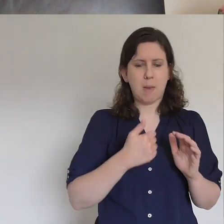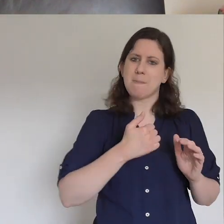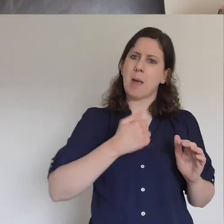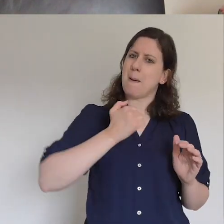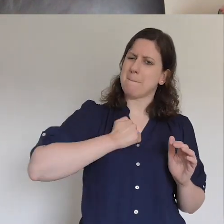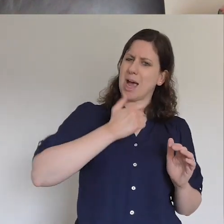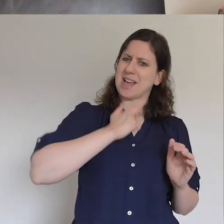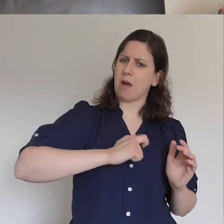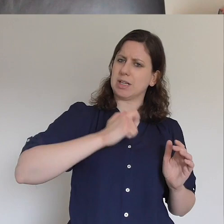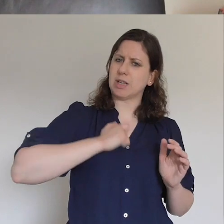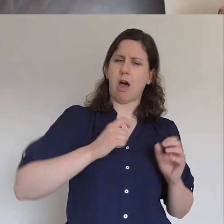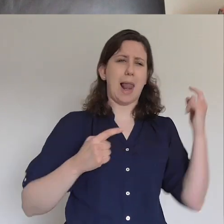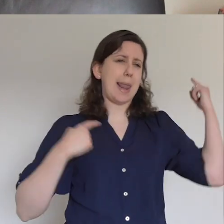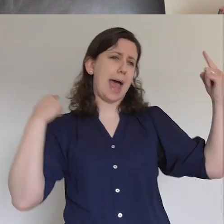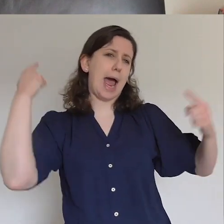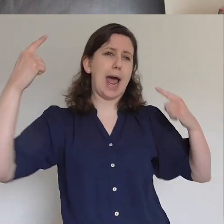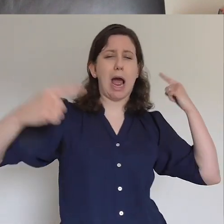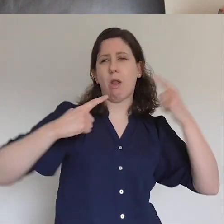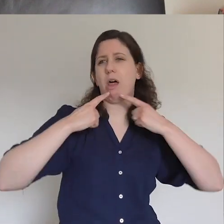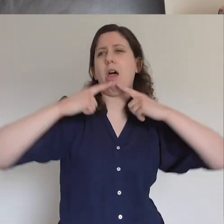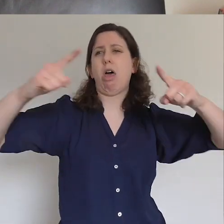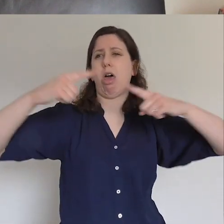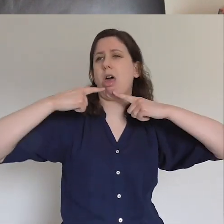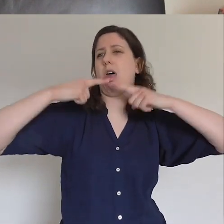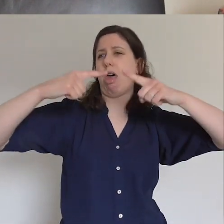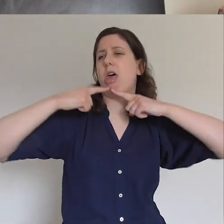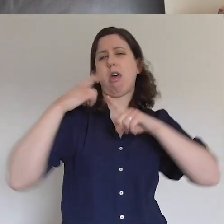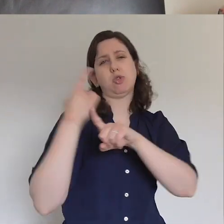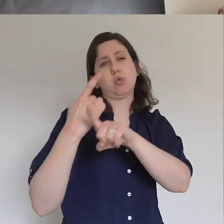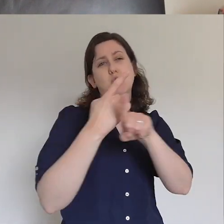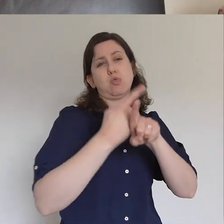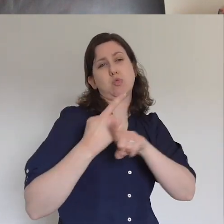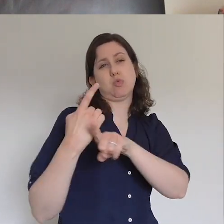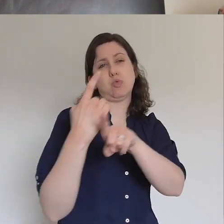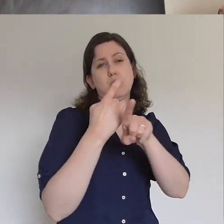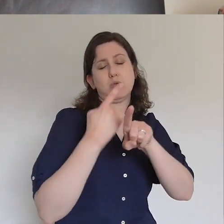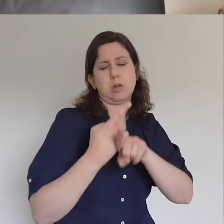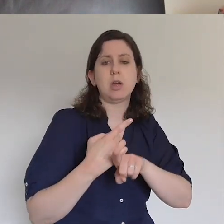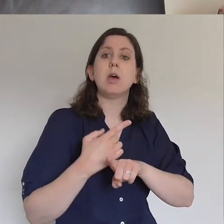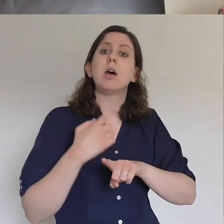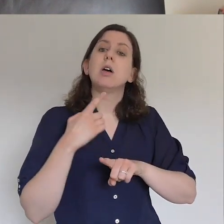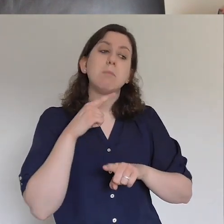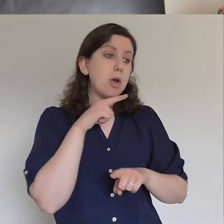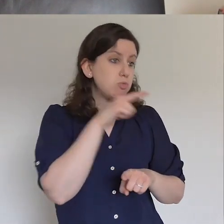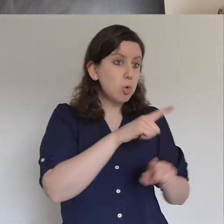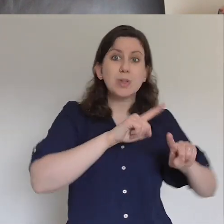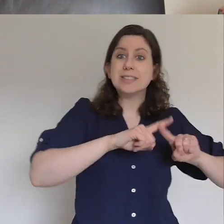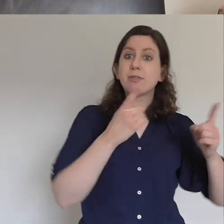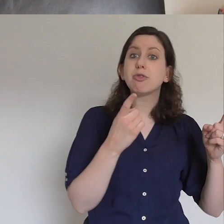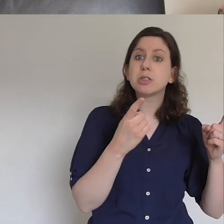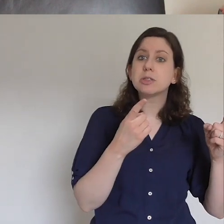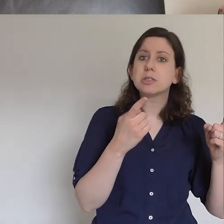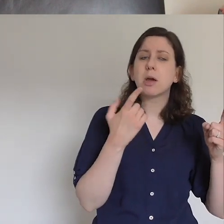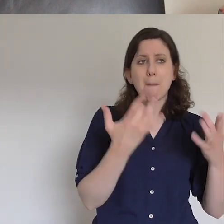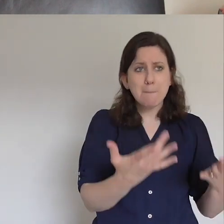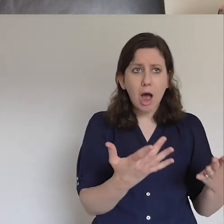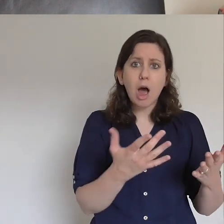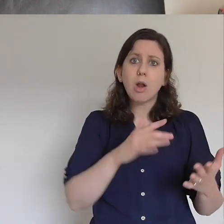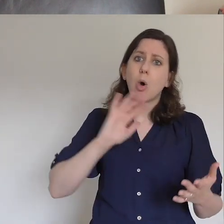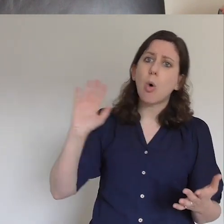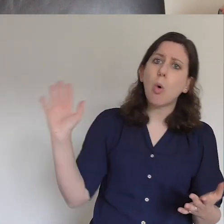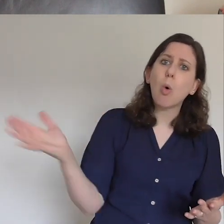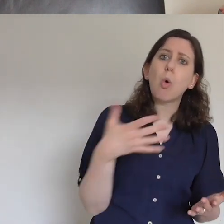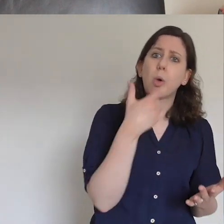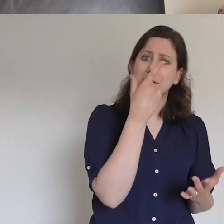optimistic, bit too whatever. And actually I will only reach some people. You'll reach other people. You'll reach more people. All of us together